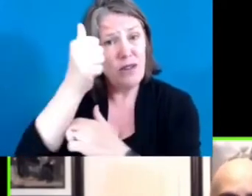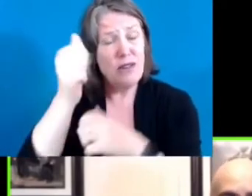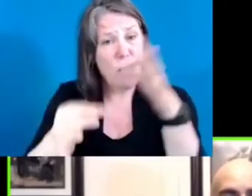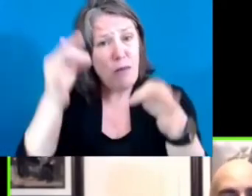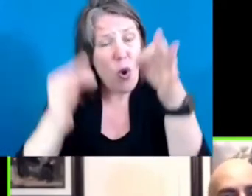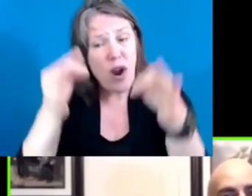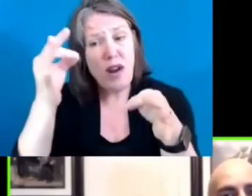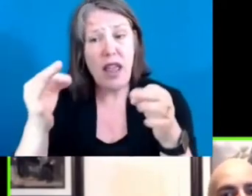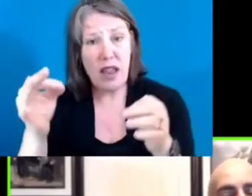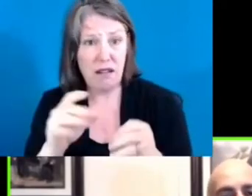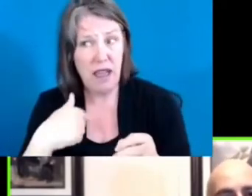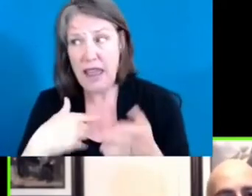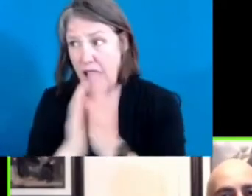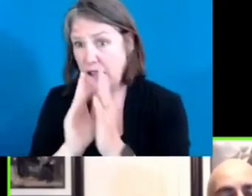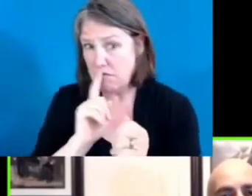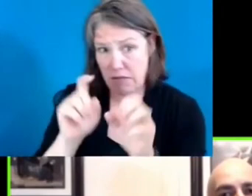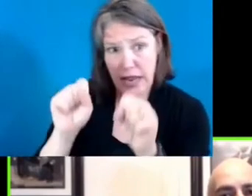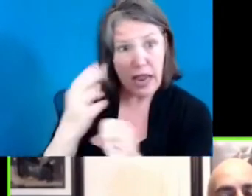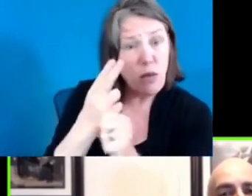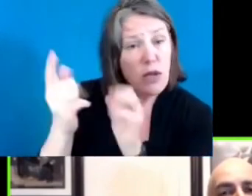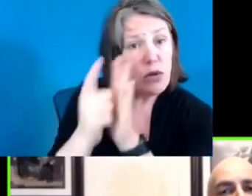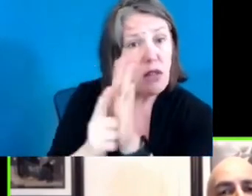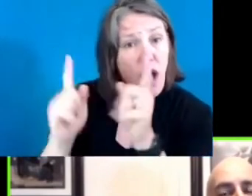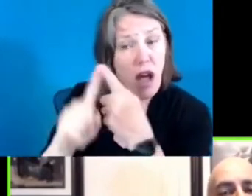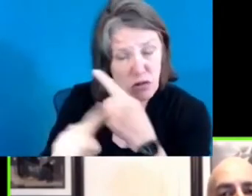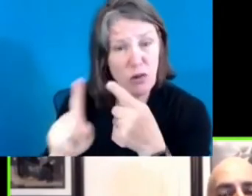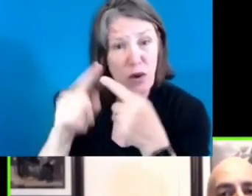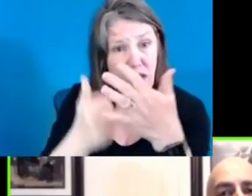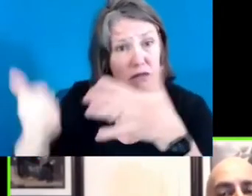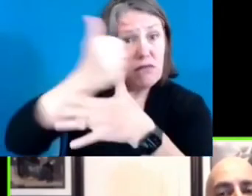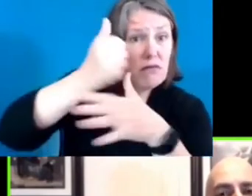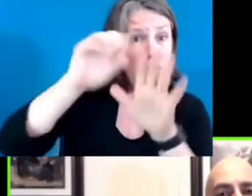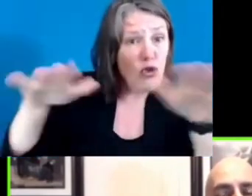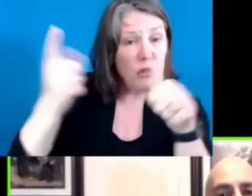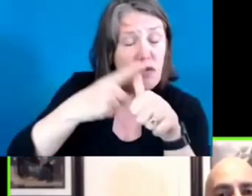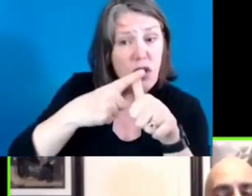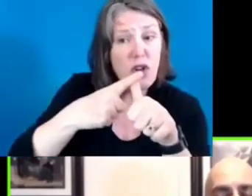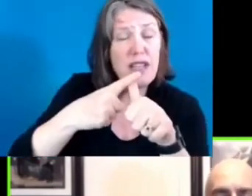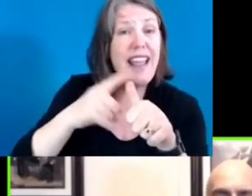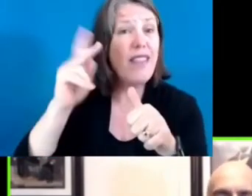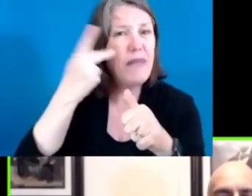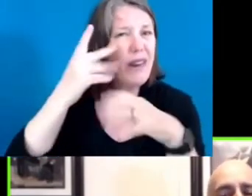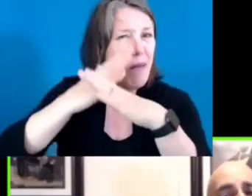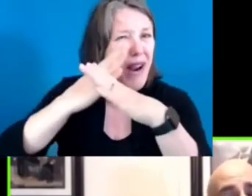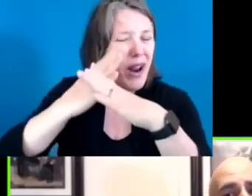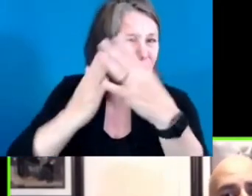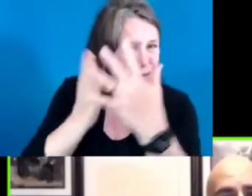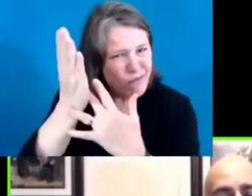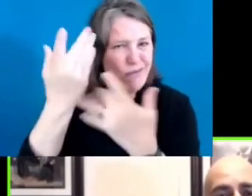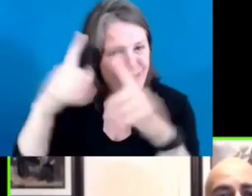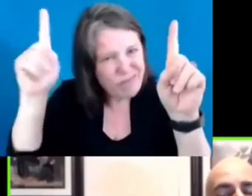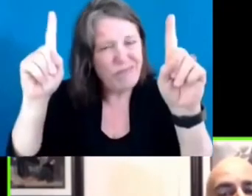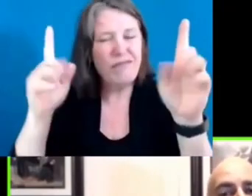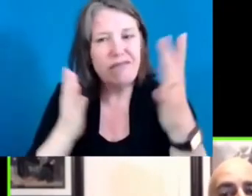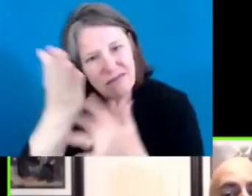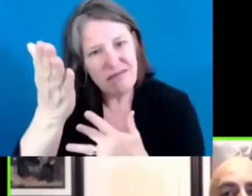children first and to break through the political barriers that are preventing us from making reforms? So together, we